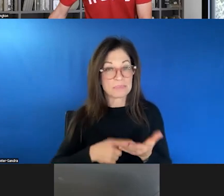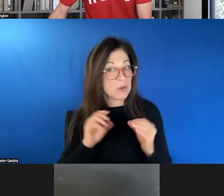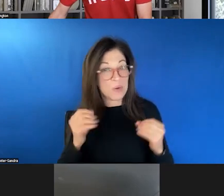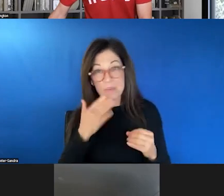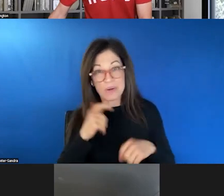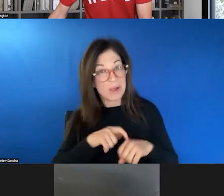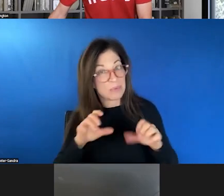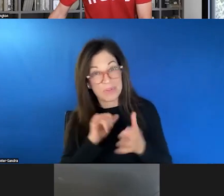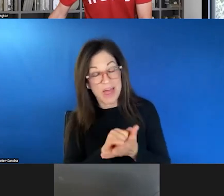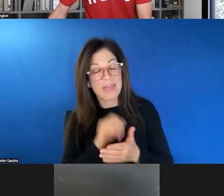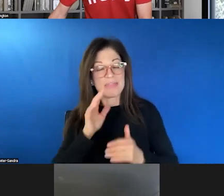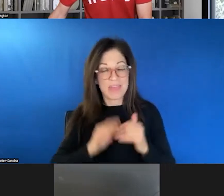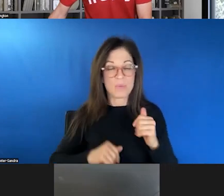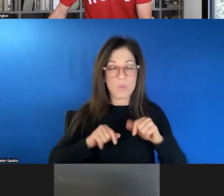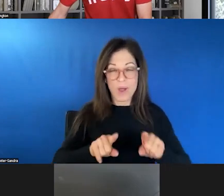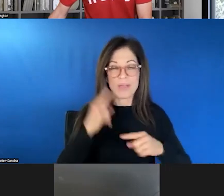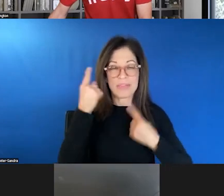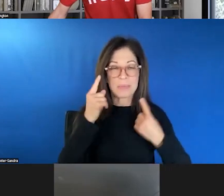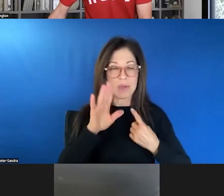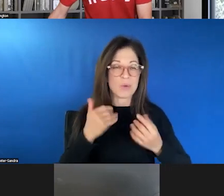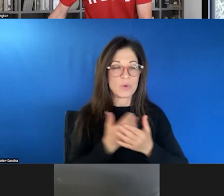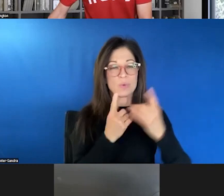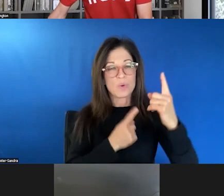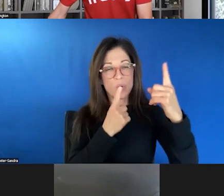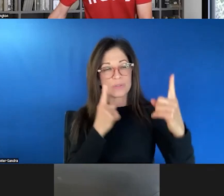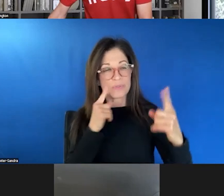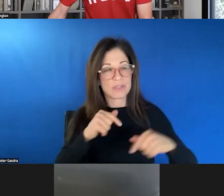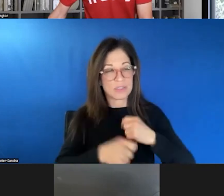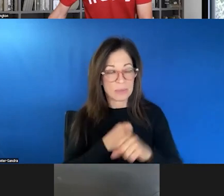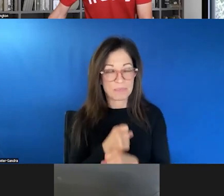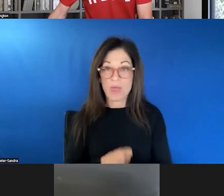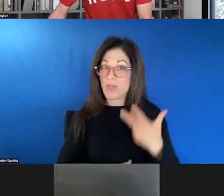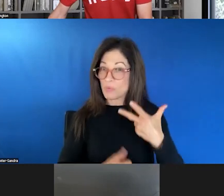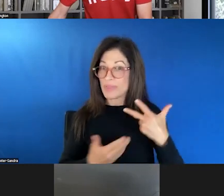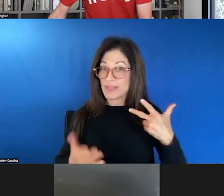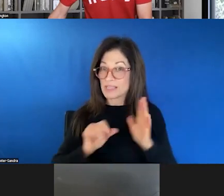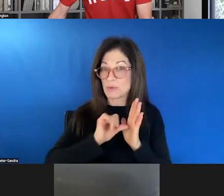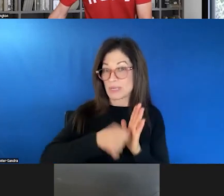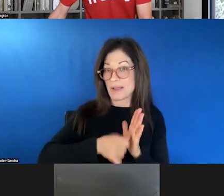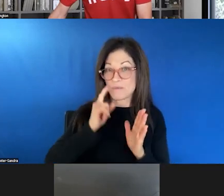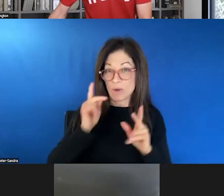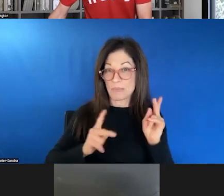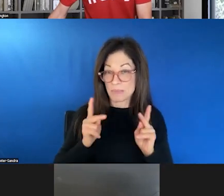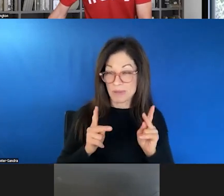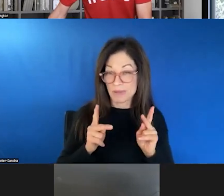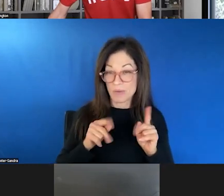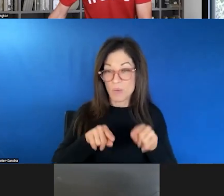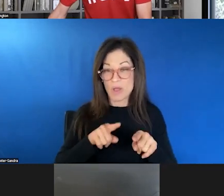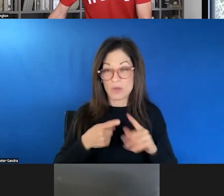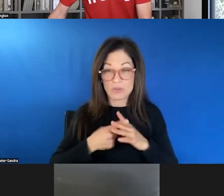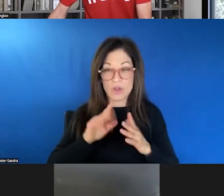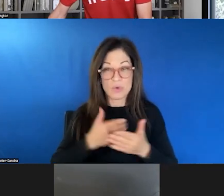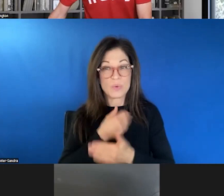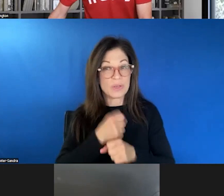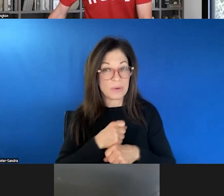do that than thinking about your goals over the start of the new year. And so three things I would highlight to folks as you, as you begin this new year, one